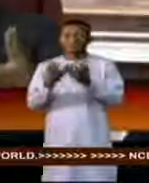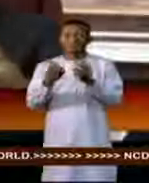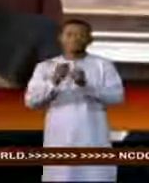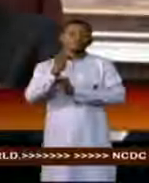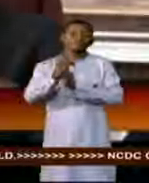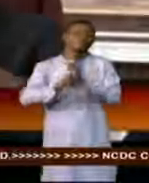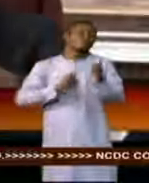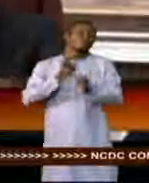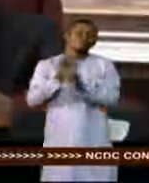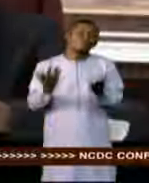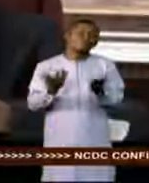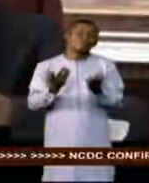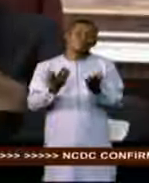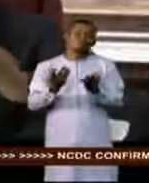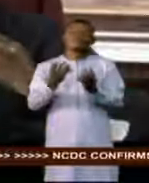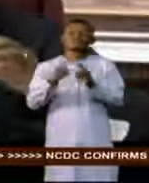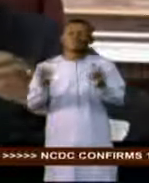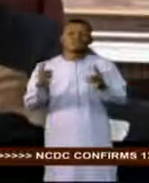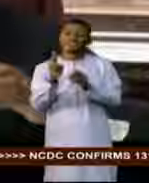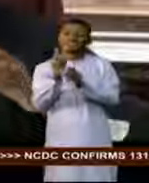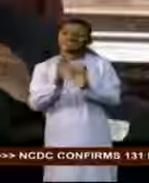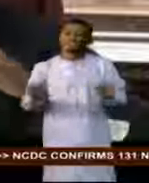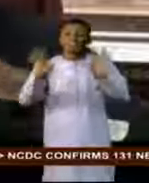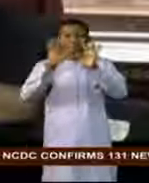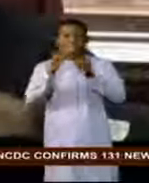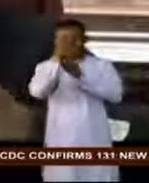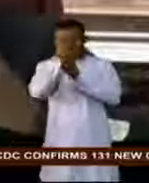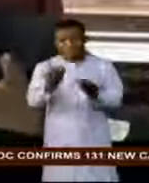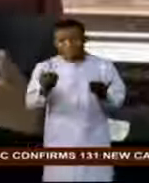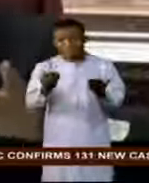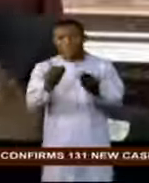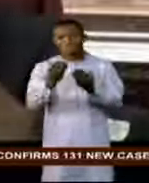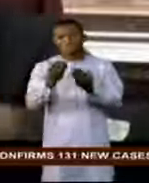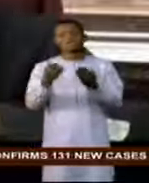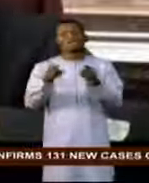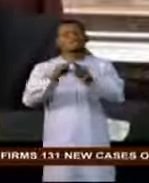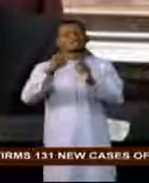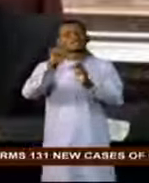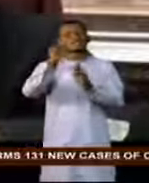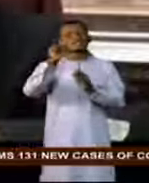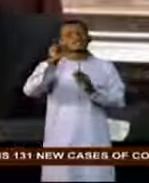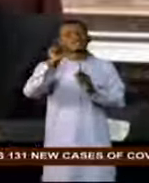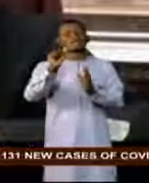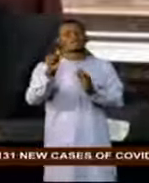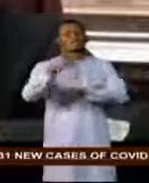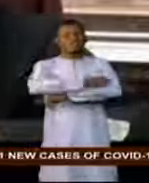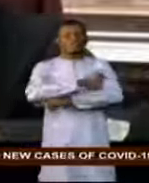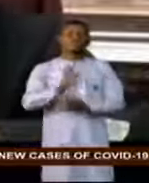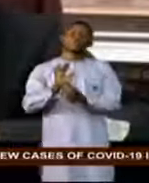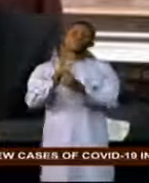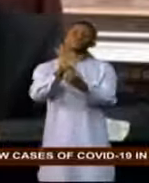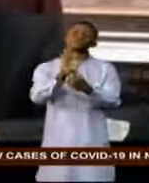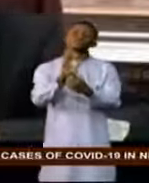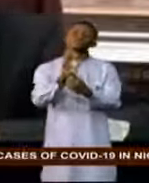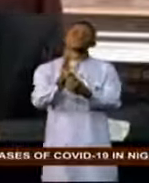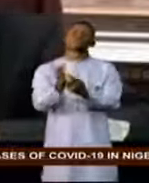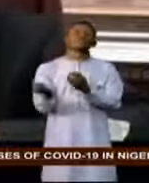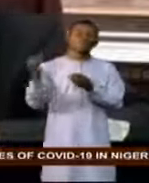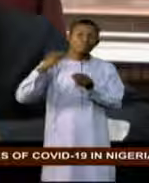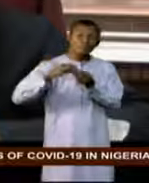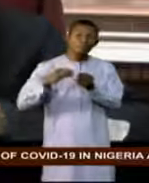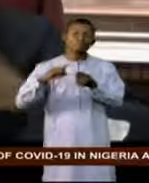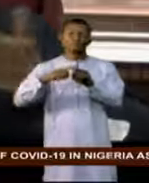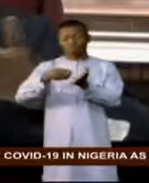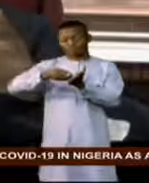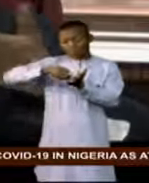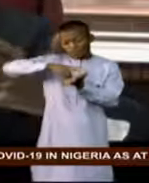on board some very useful information and statistics today. And we will also, you know, be reviewing